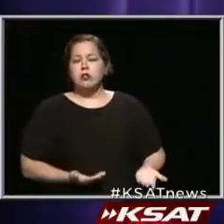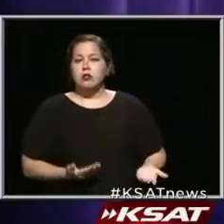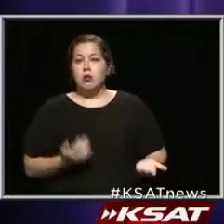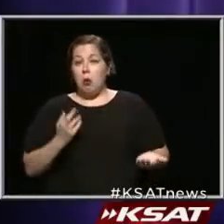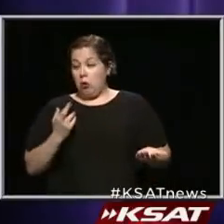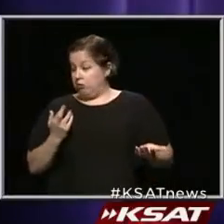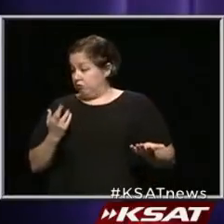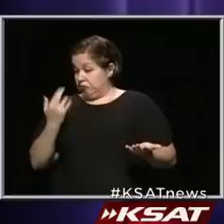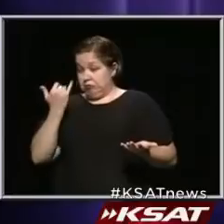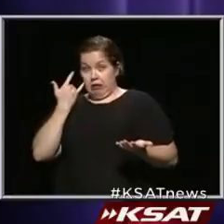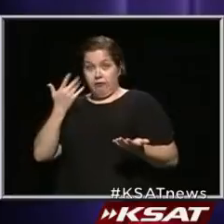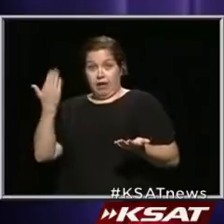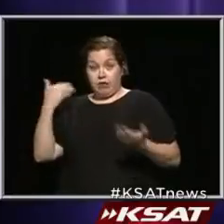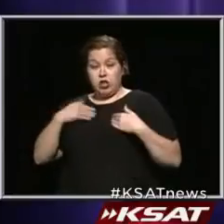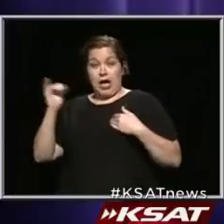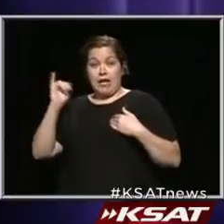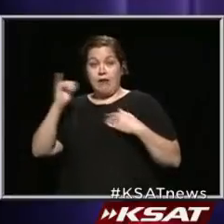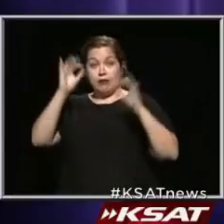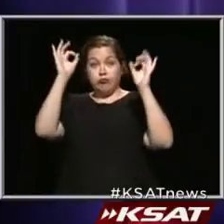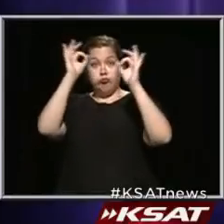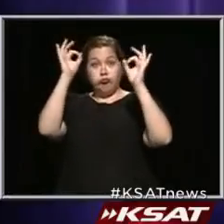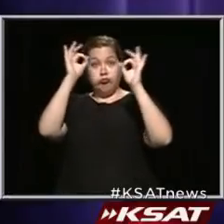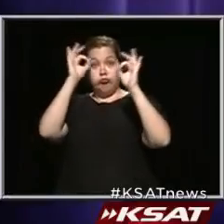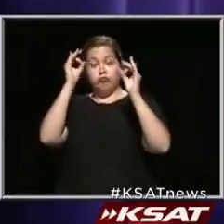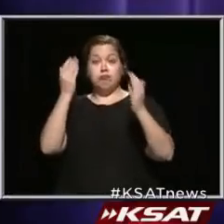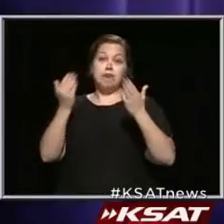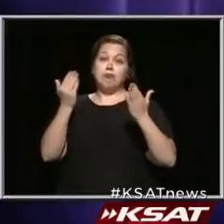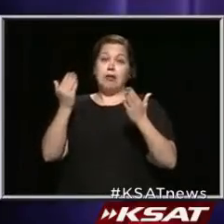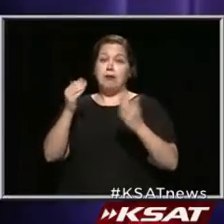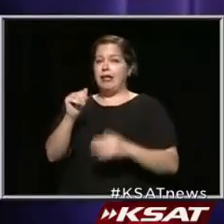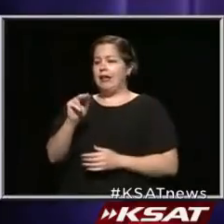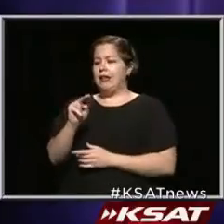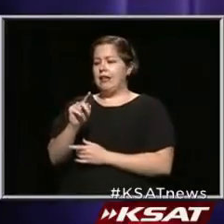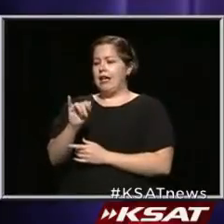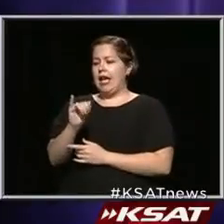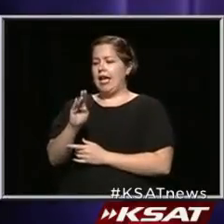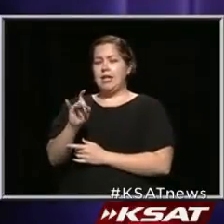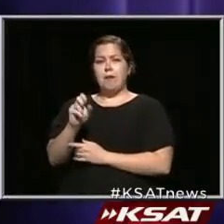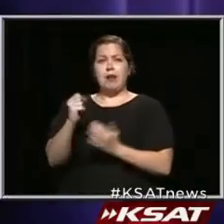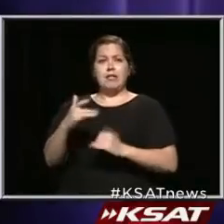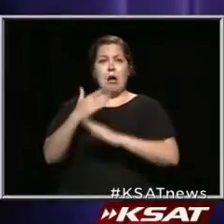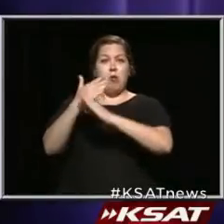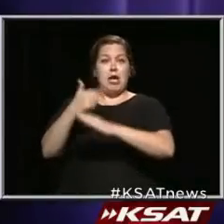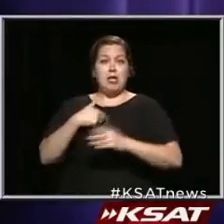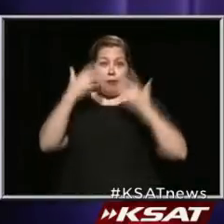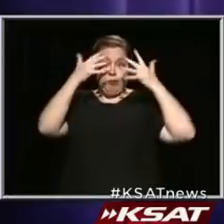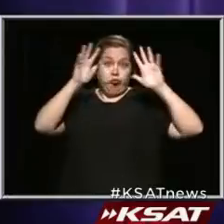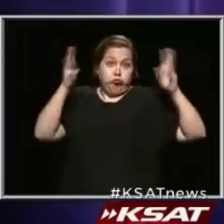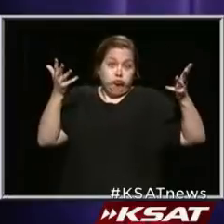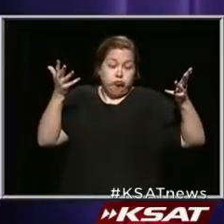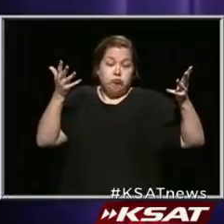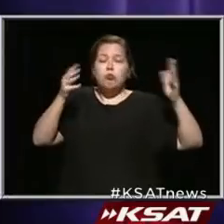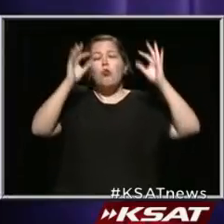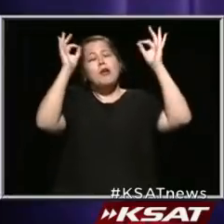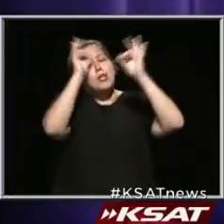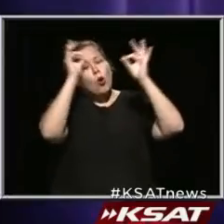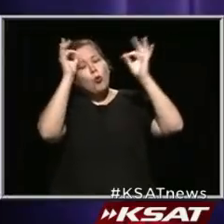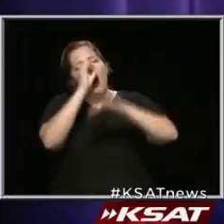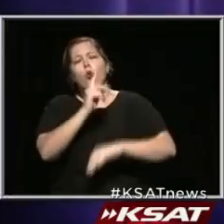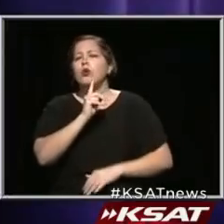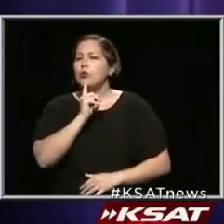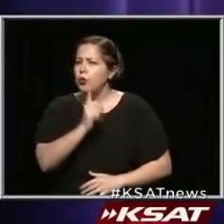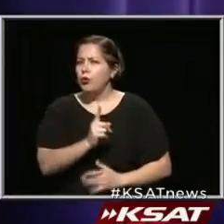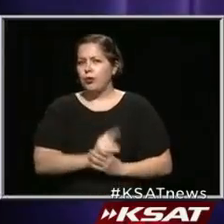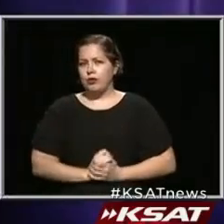if I had an infection and didn't know it, and maybe my antibodies now are protecting me. But we don't know for sure